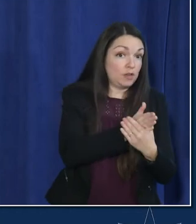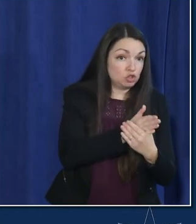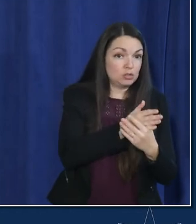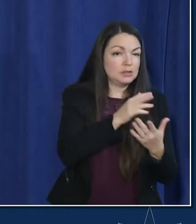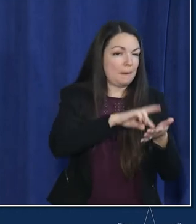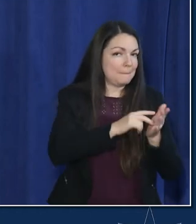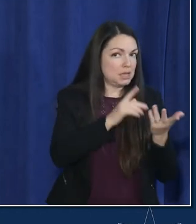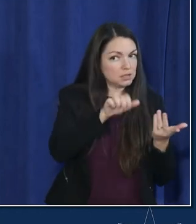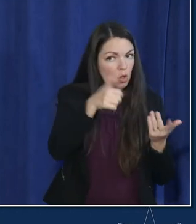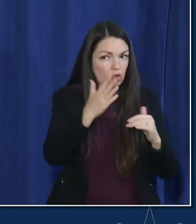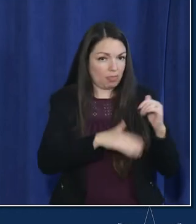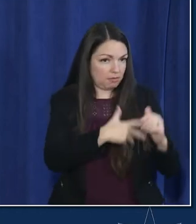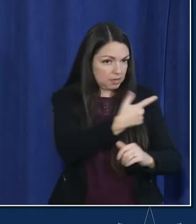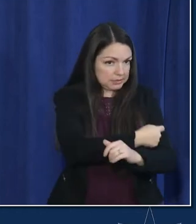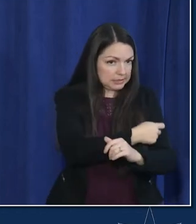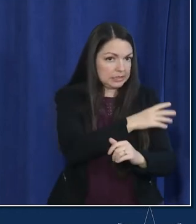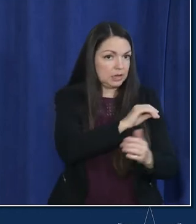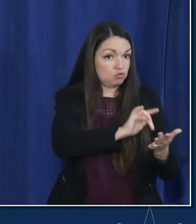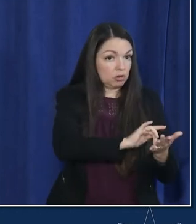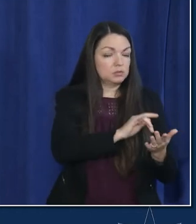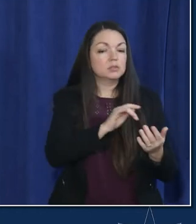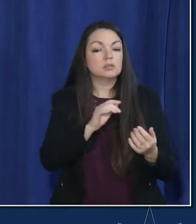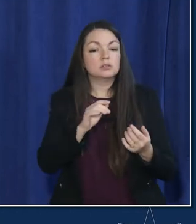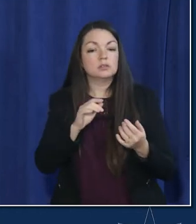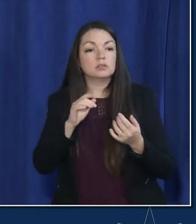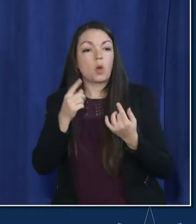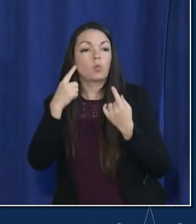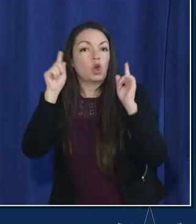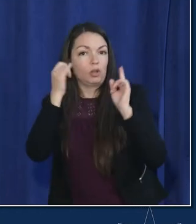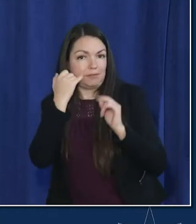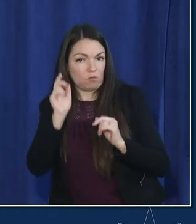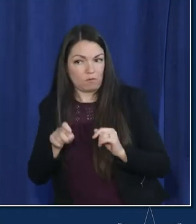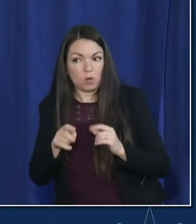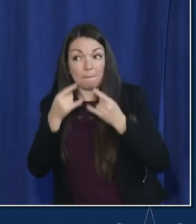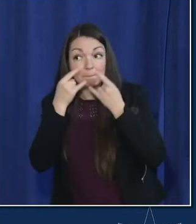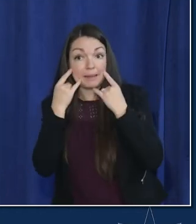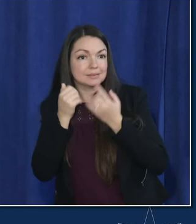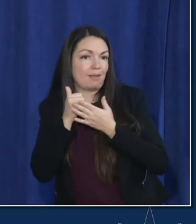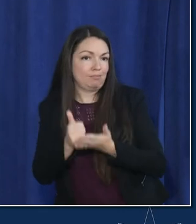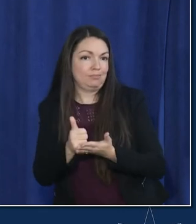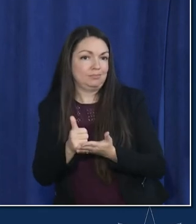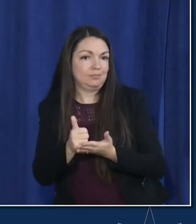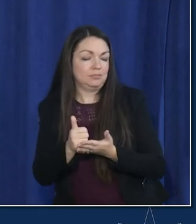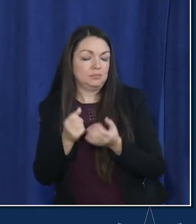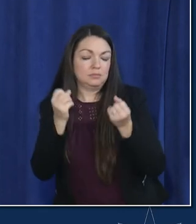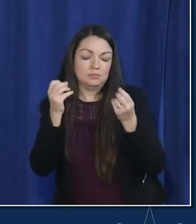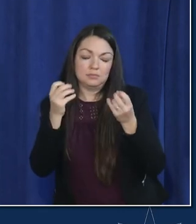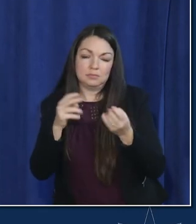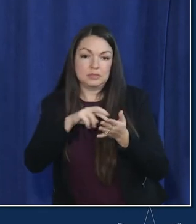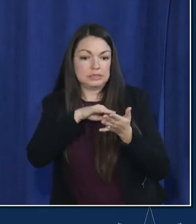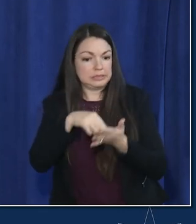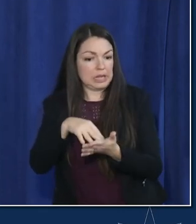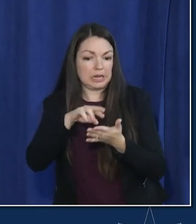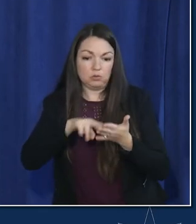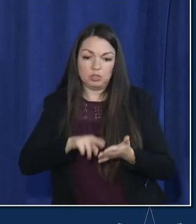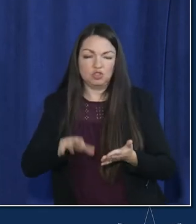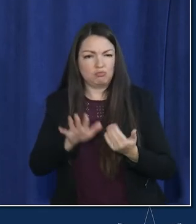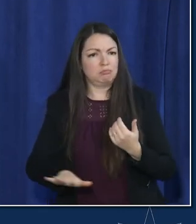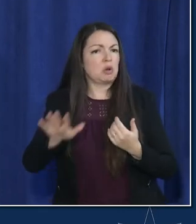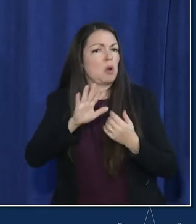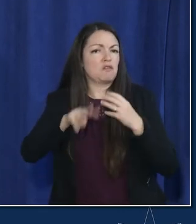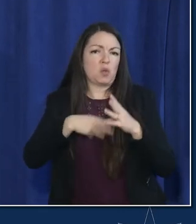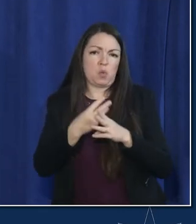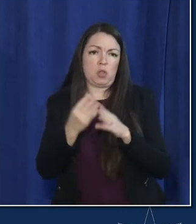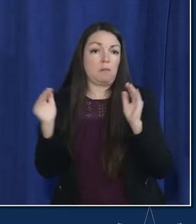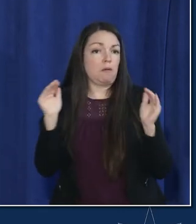uh they work if we have to use them the masks help there have been studies actually around the world now you know